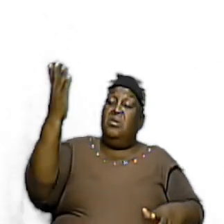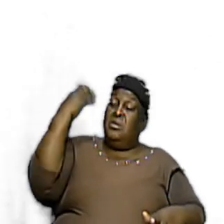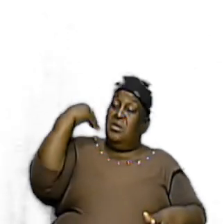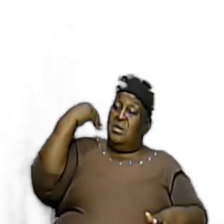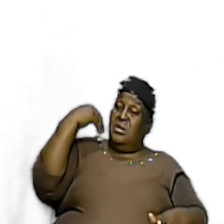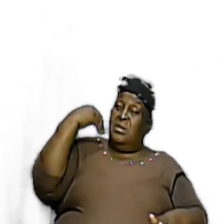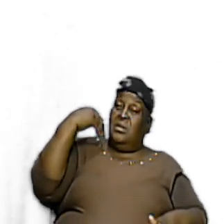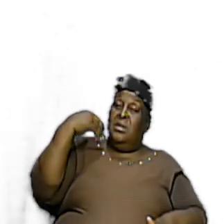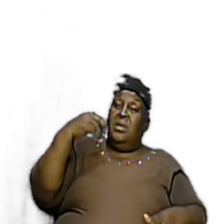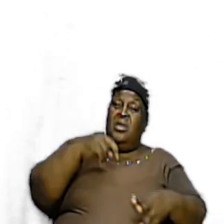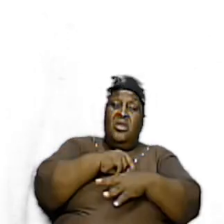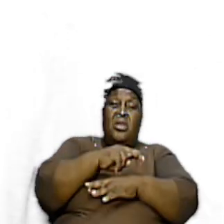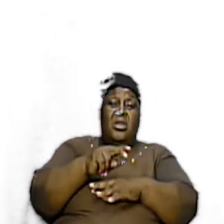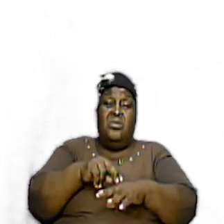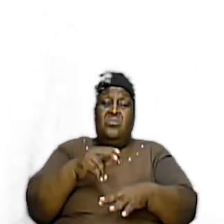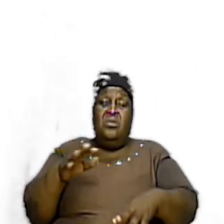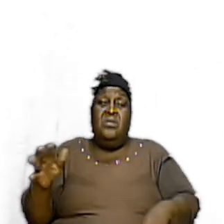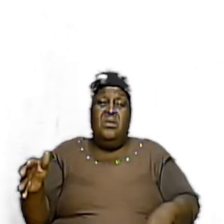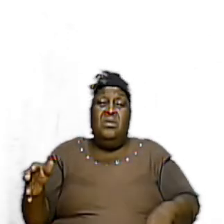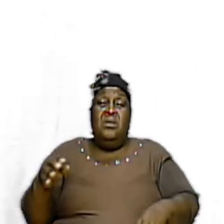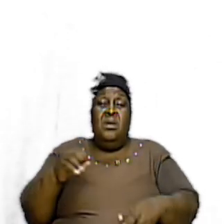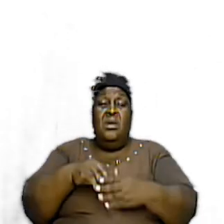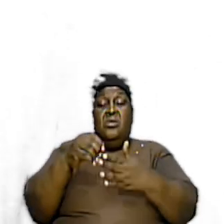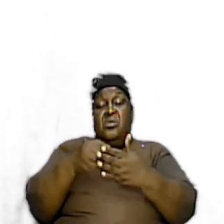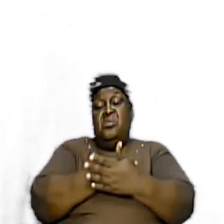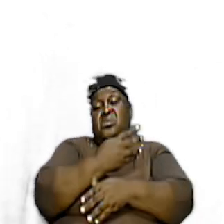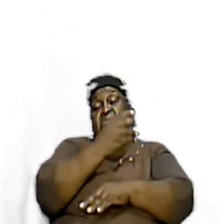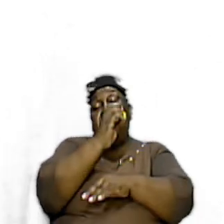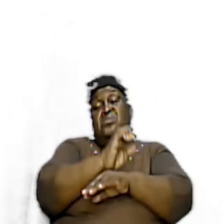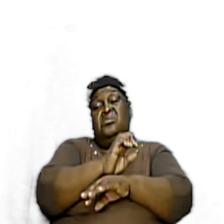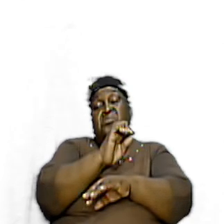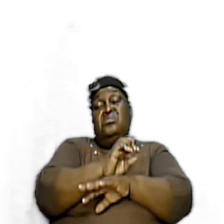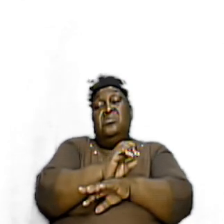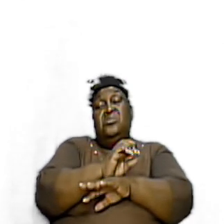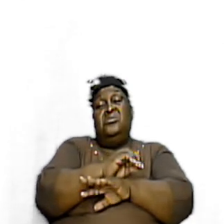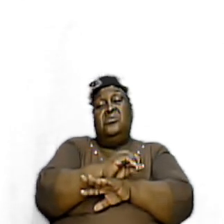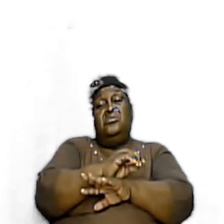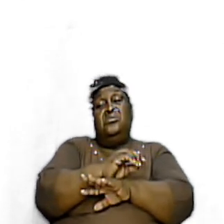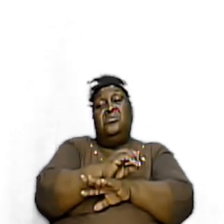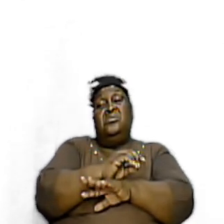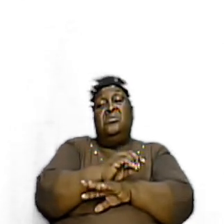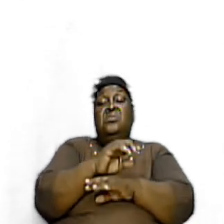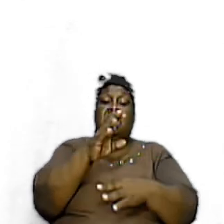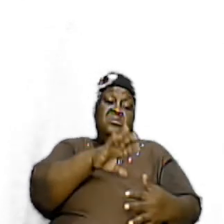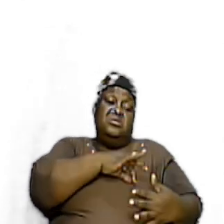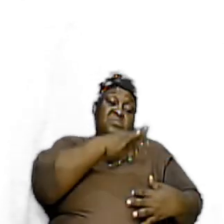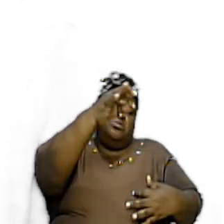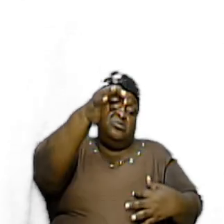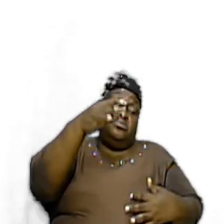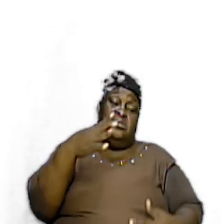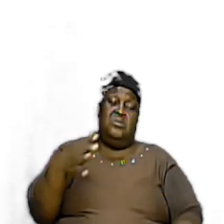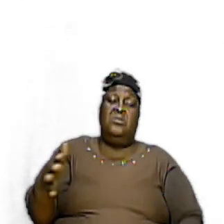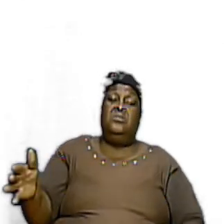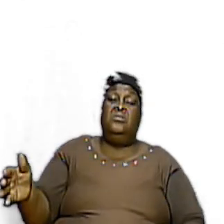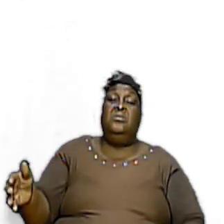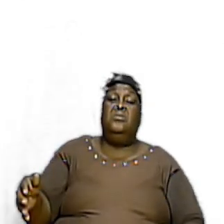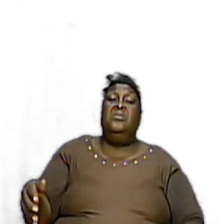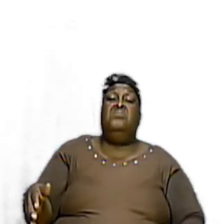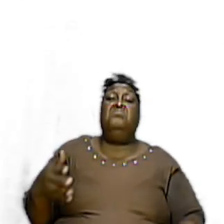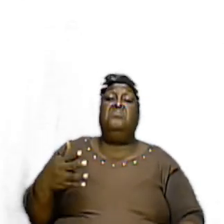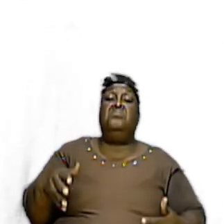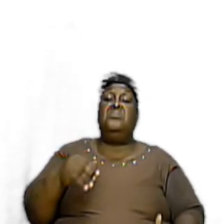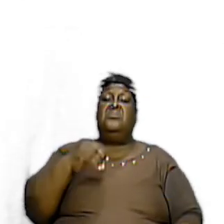in the new testament era in the new testament church is they are spiritual things so it might not follow a